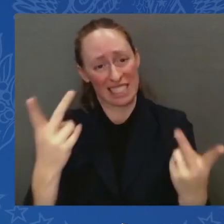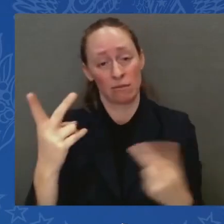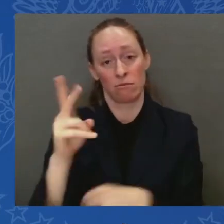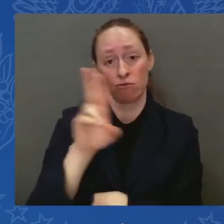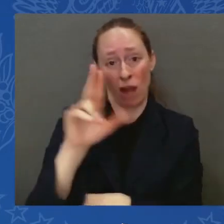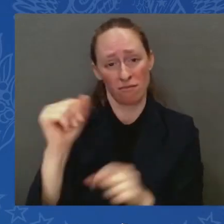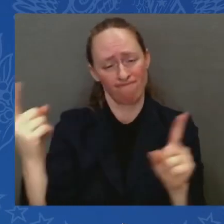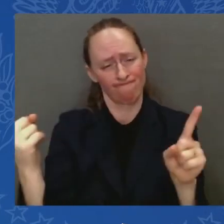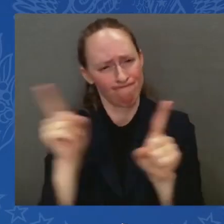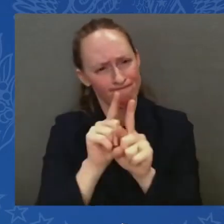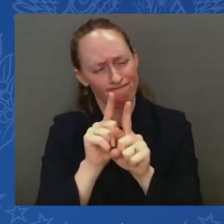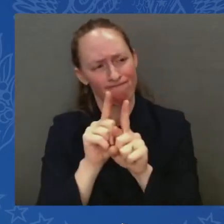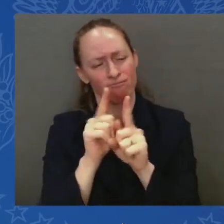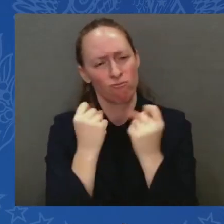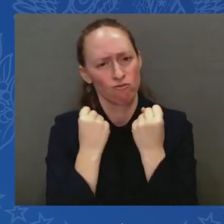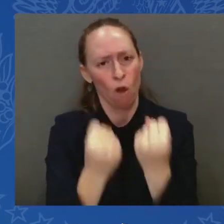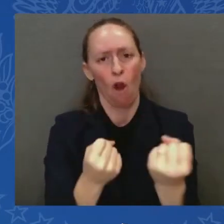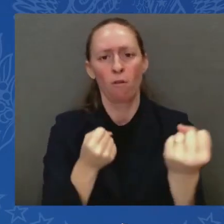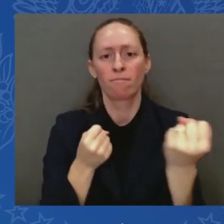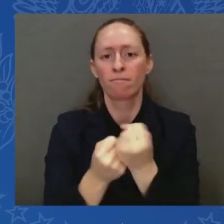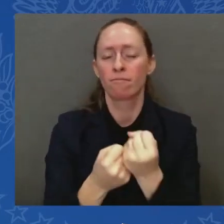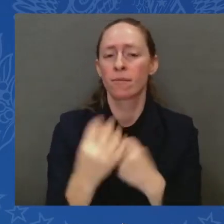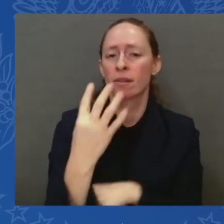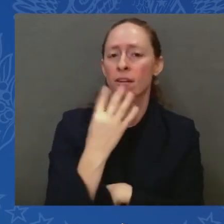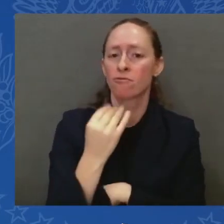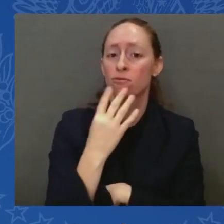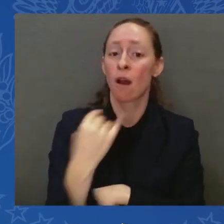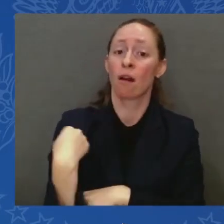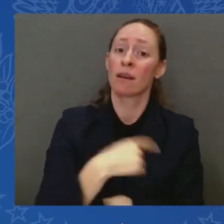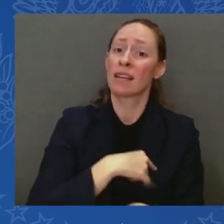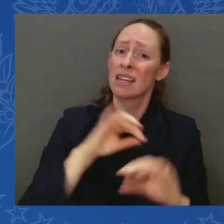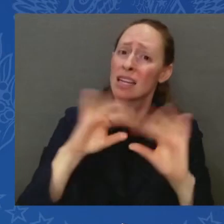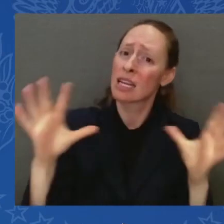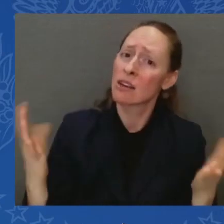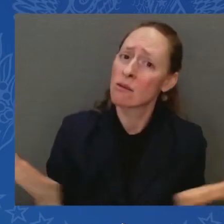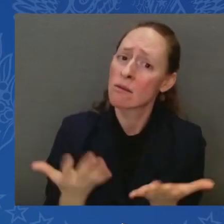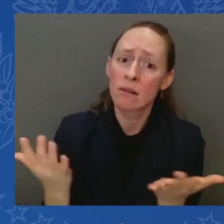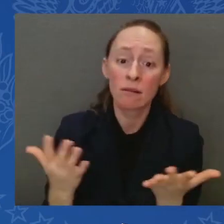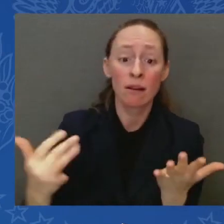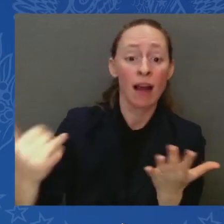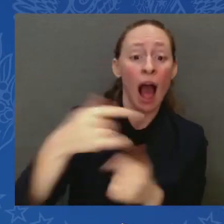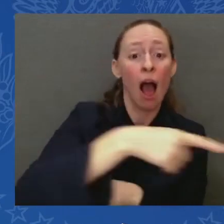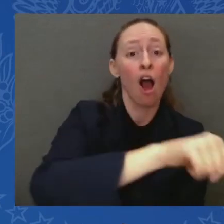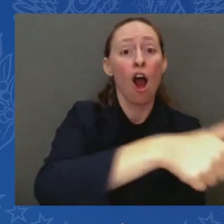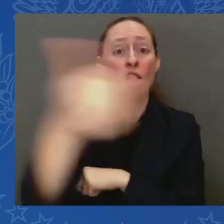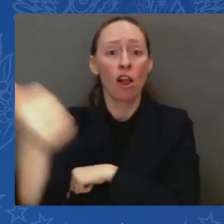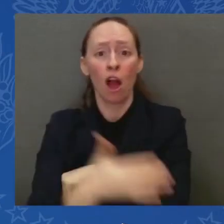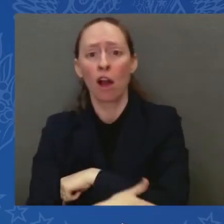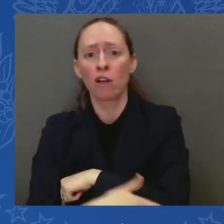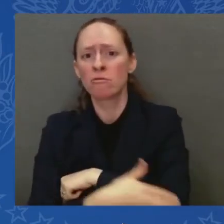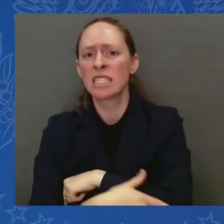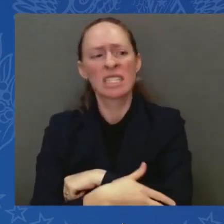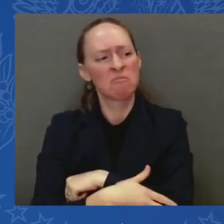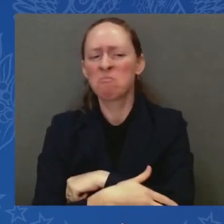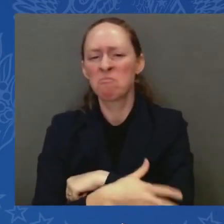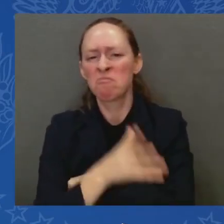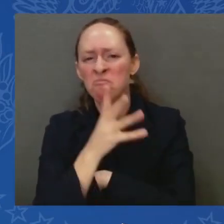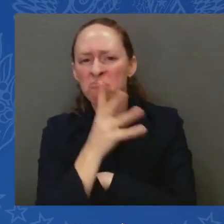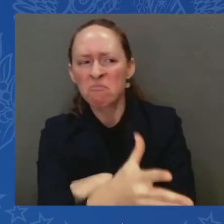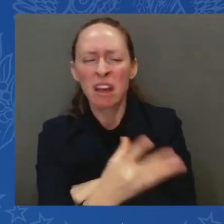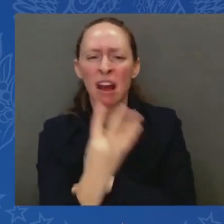same as it was a week ago. Don't. Don't. Don't. Since this terrorist